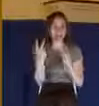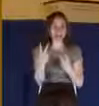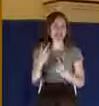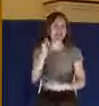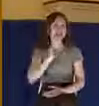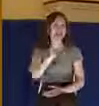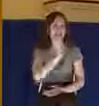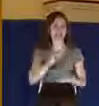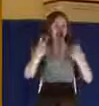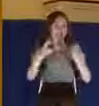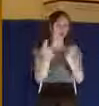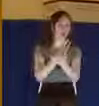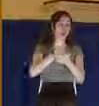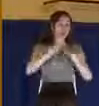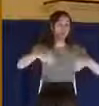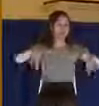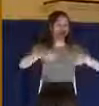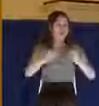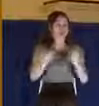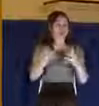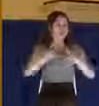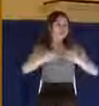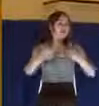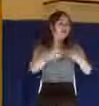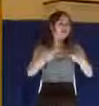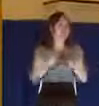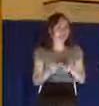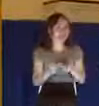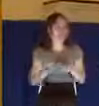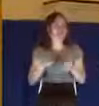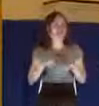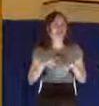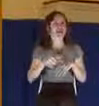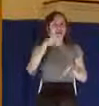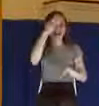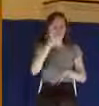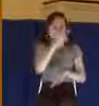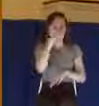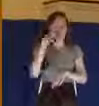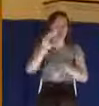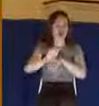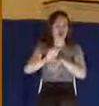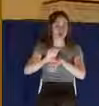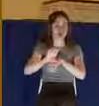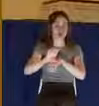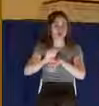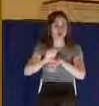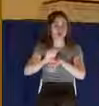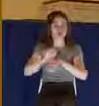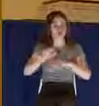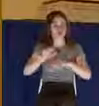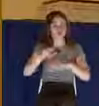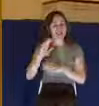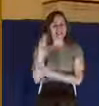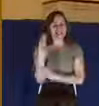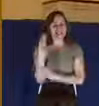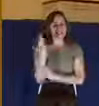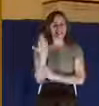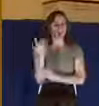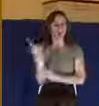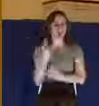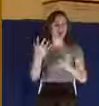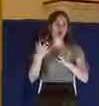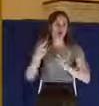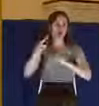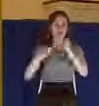those holy sites, the Catholic Church or the Eastern Orthodox Church or some other church seems to always want to build